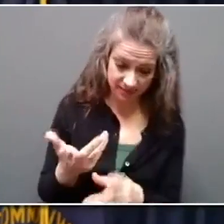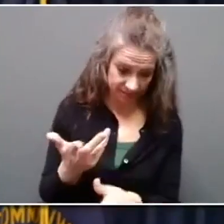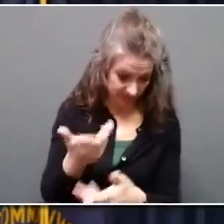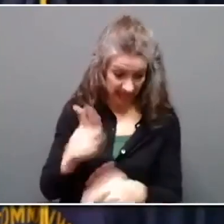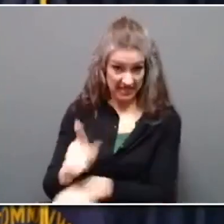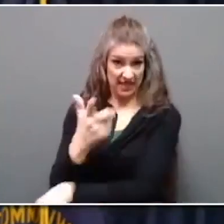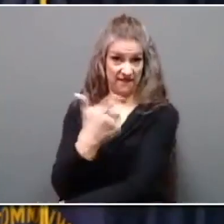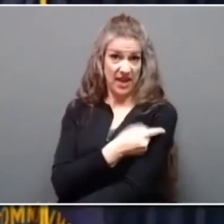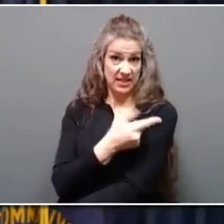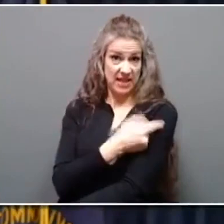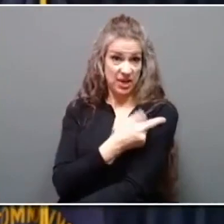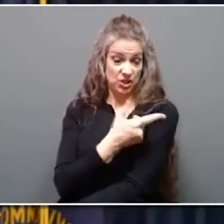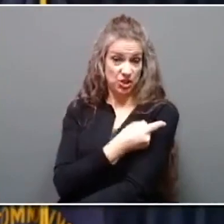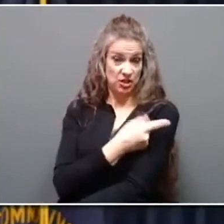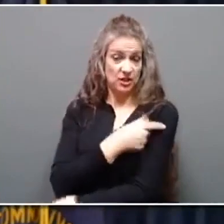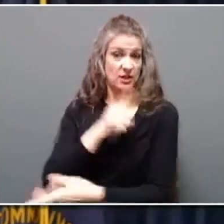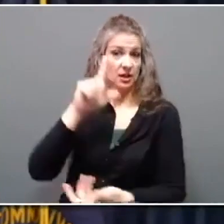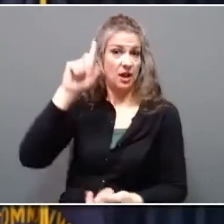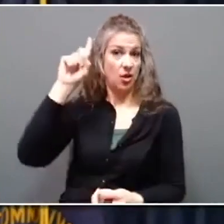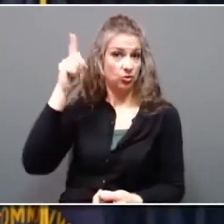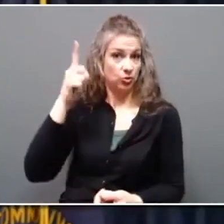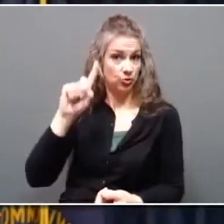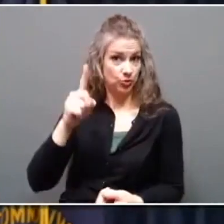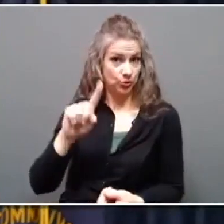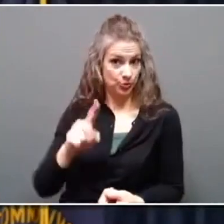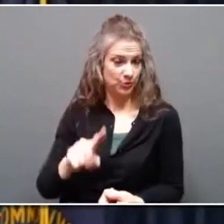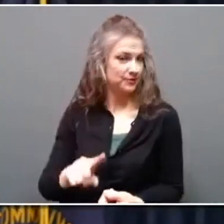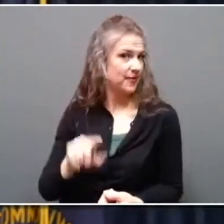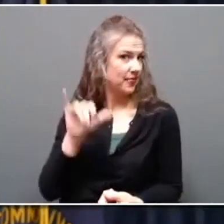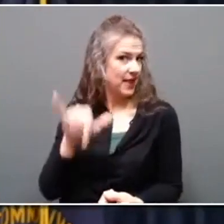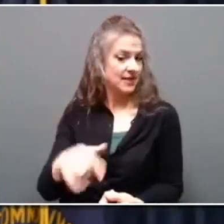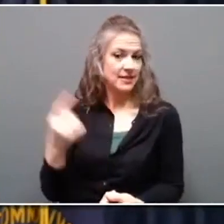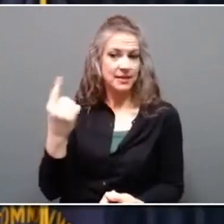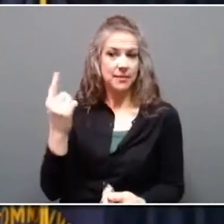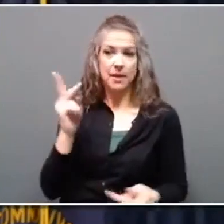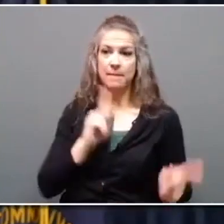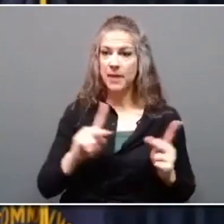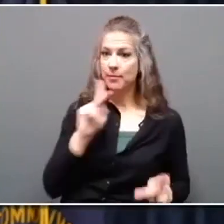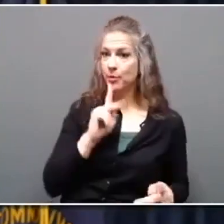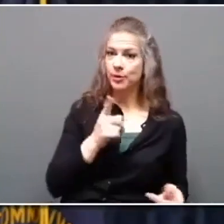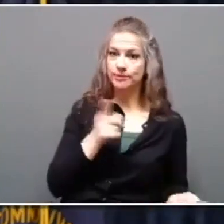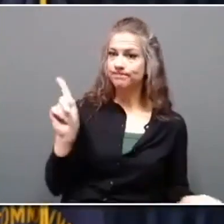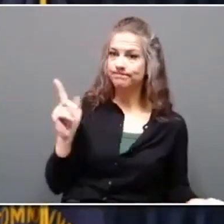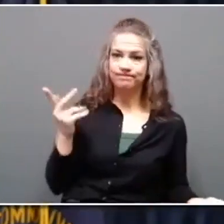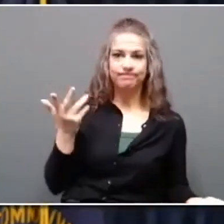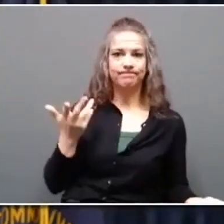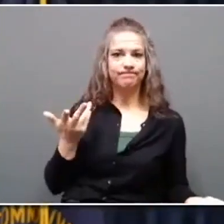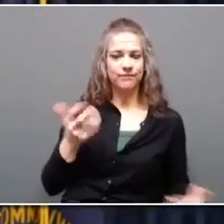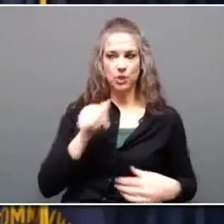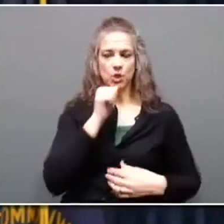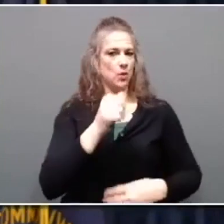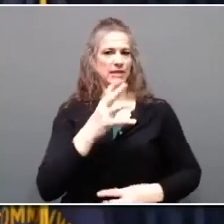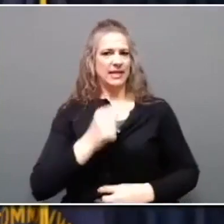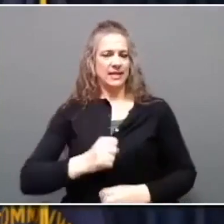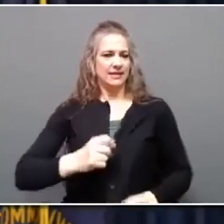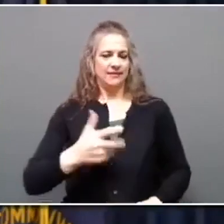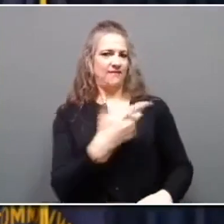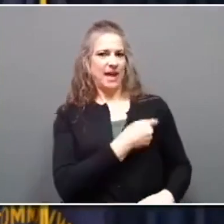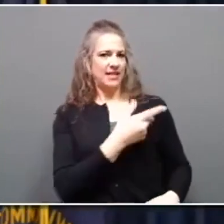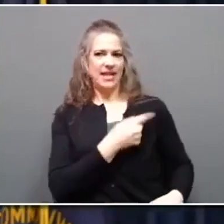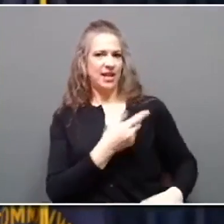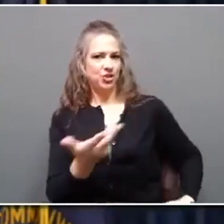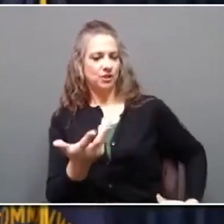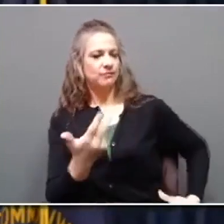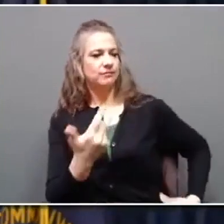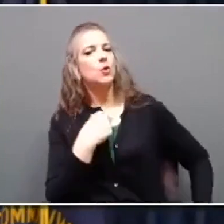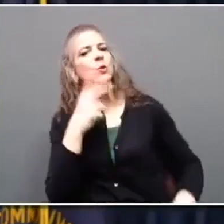rate has decreased, this is one of those things where folks are opting out of vaccination more often, we're starting to see the increase